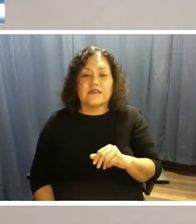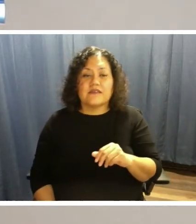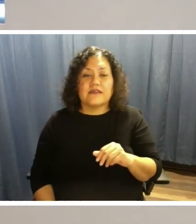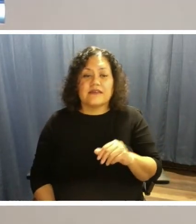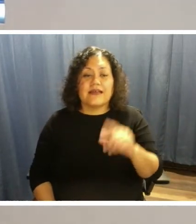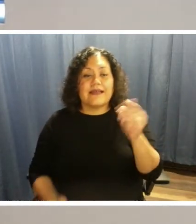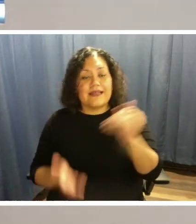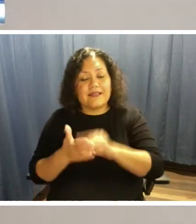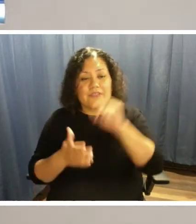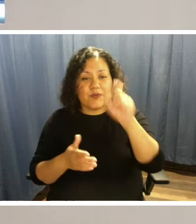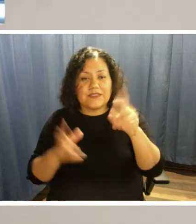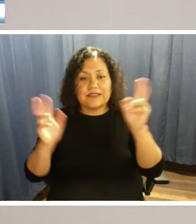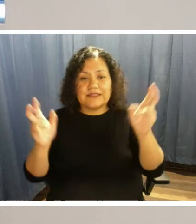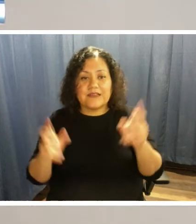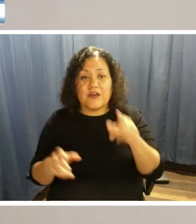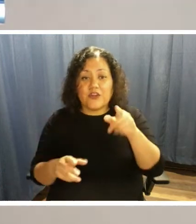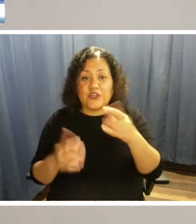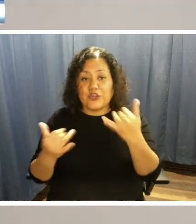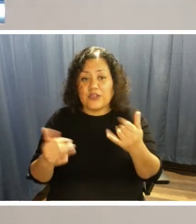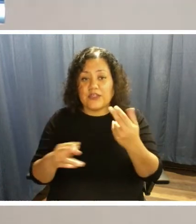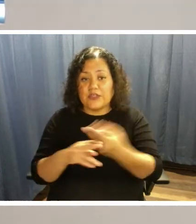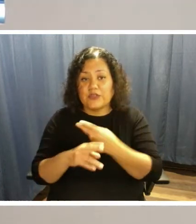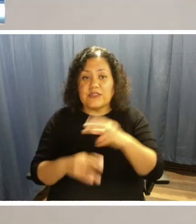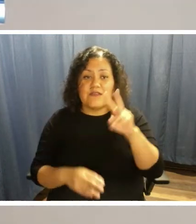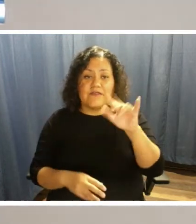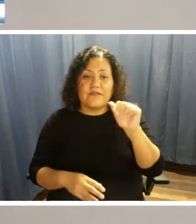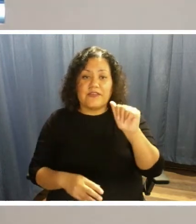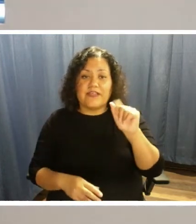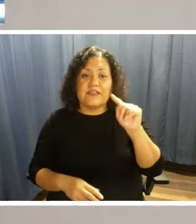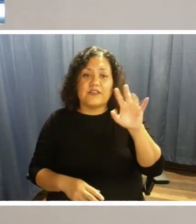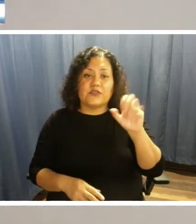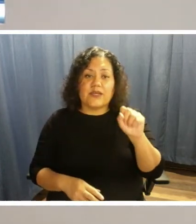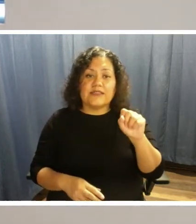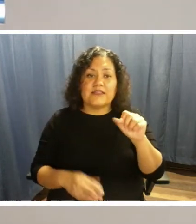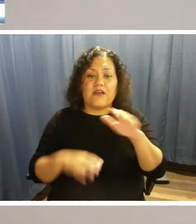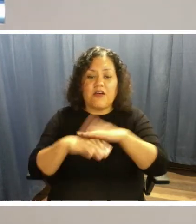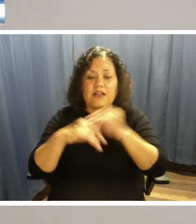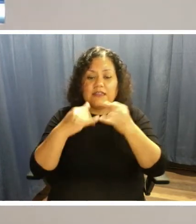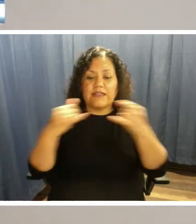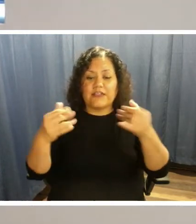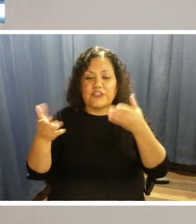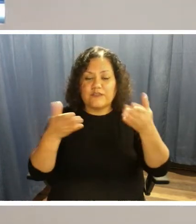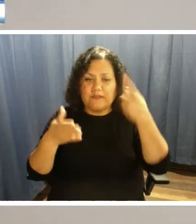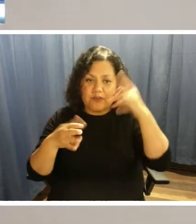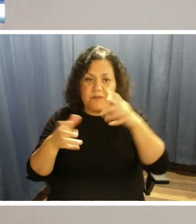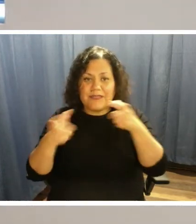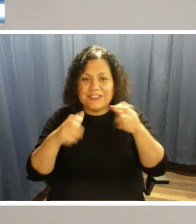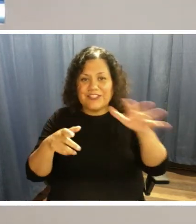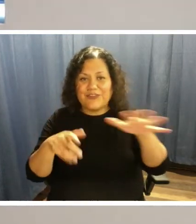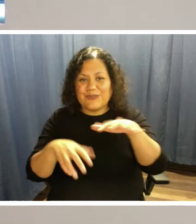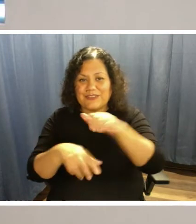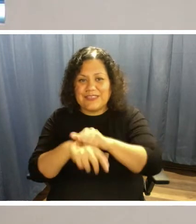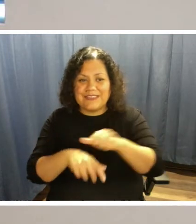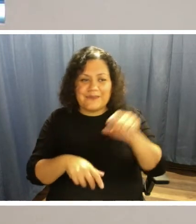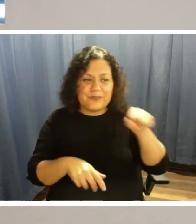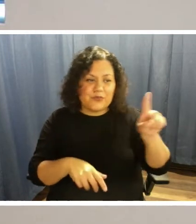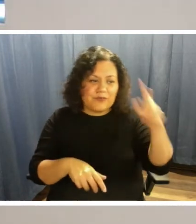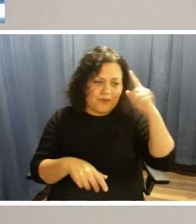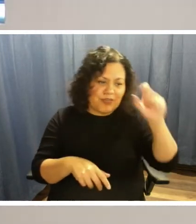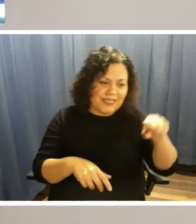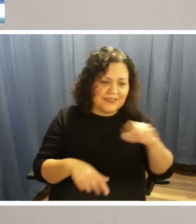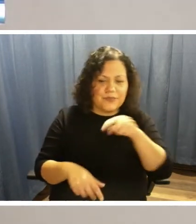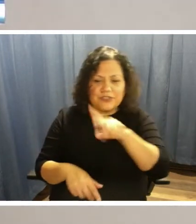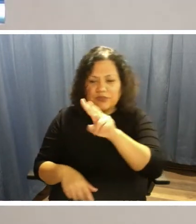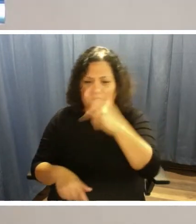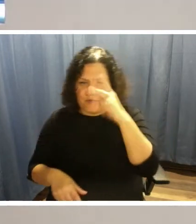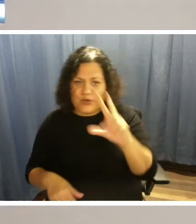currently using VIA Trans online services for managing your reservations? We look forward to getting your answers to that. But I wanted